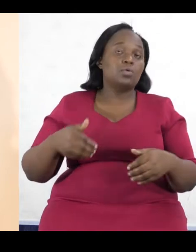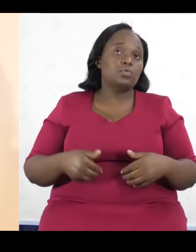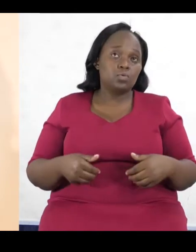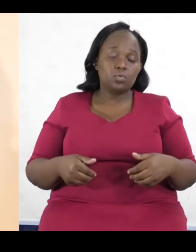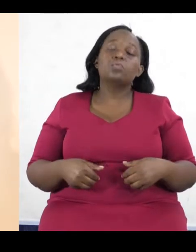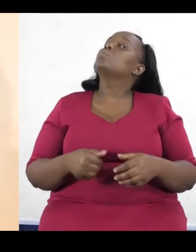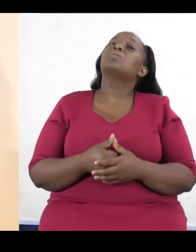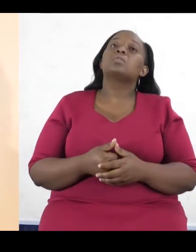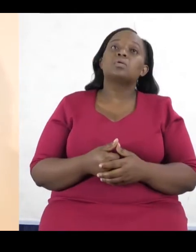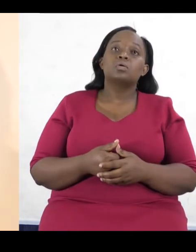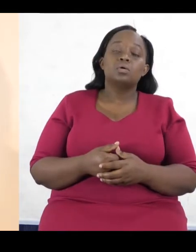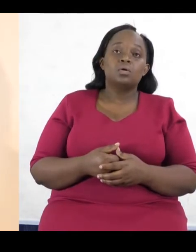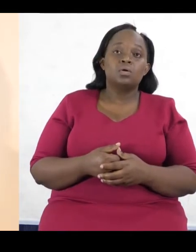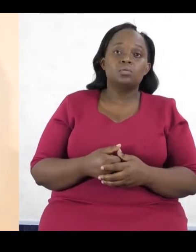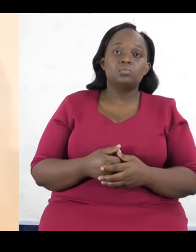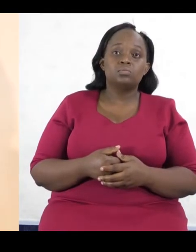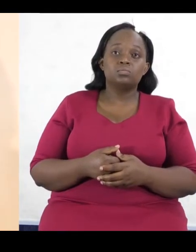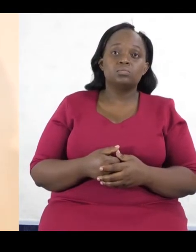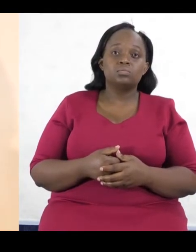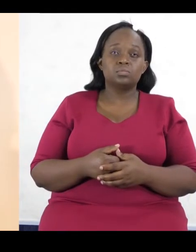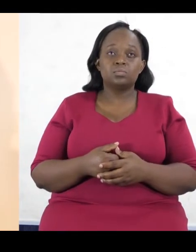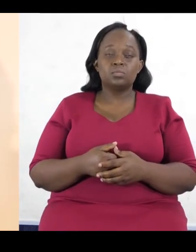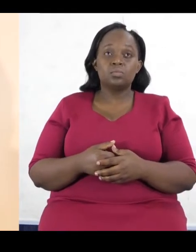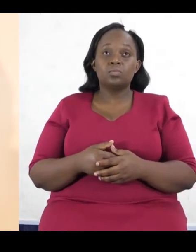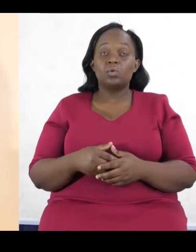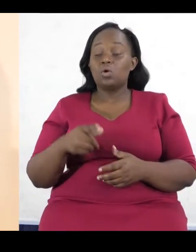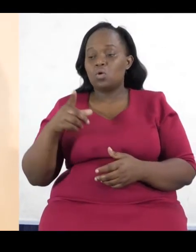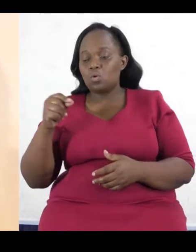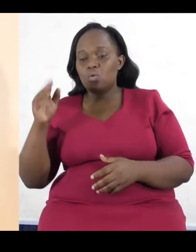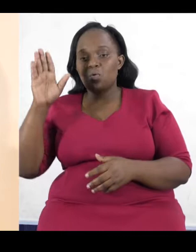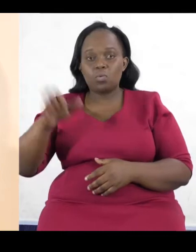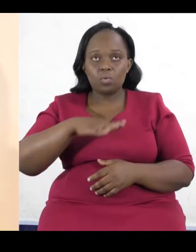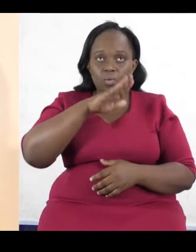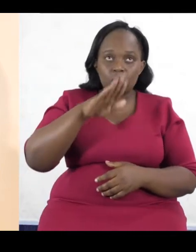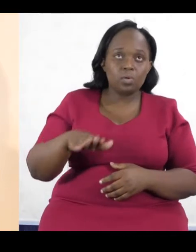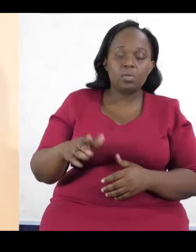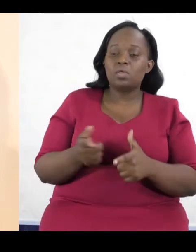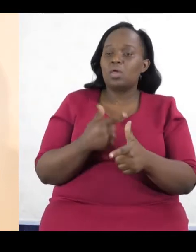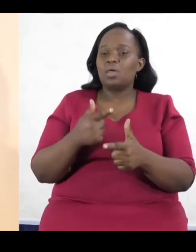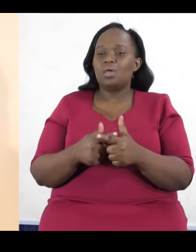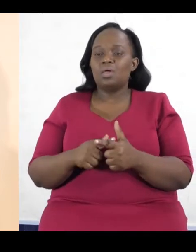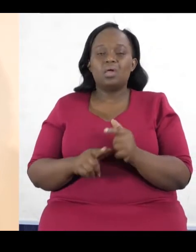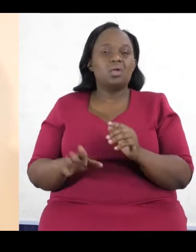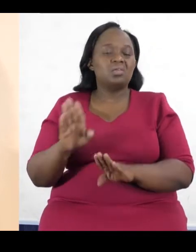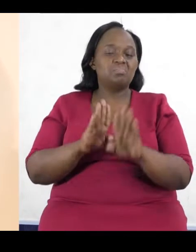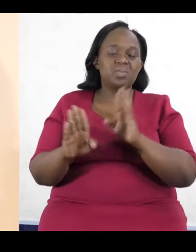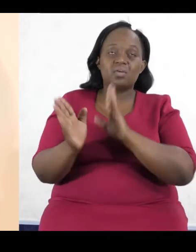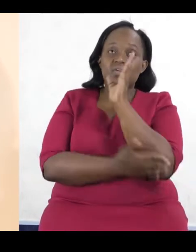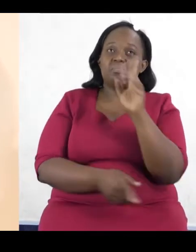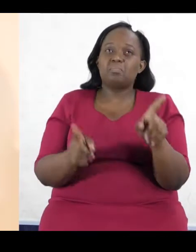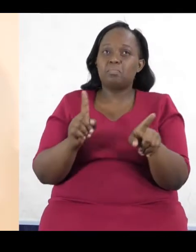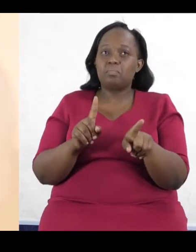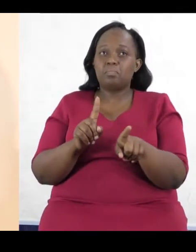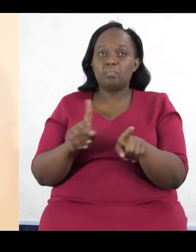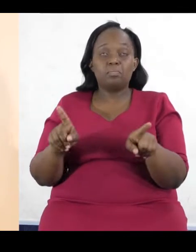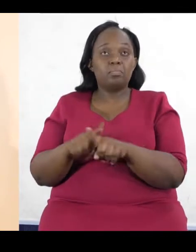electoral, they go into parliament and they misbehave. But then I'm also thinking about the data